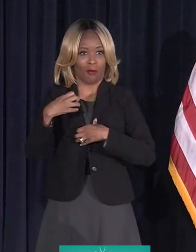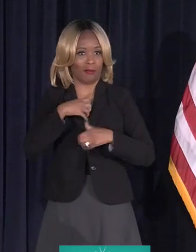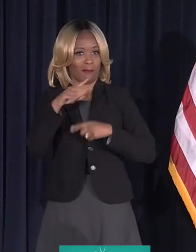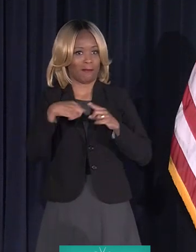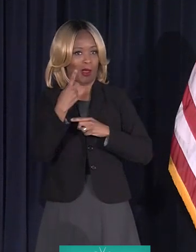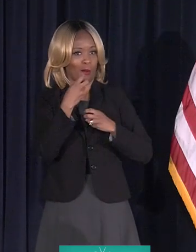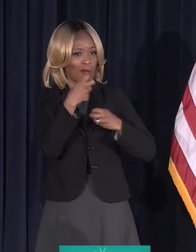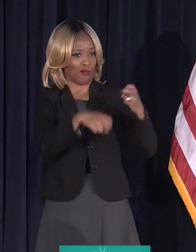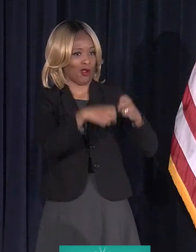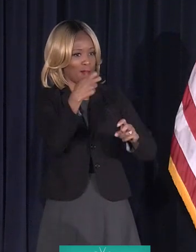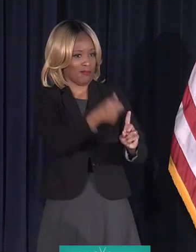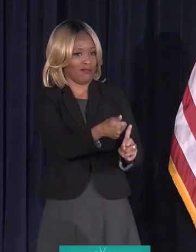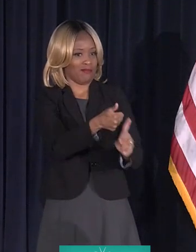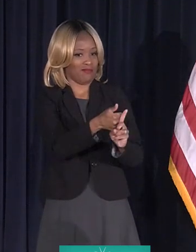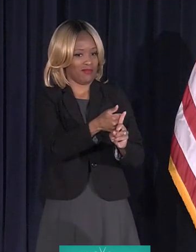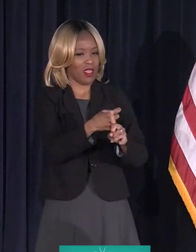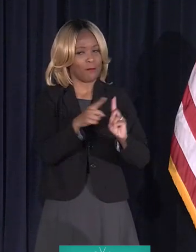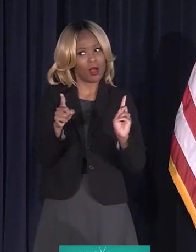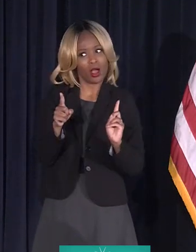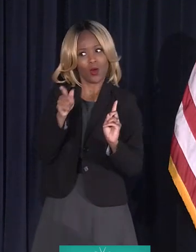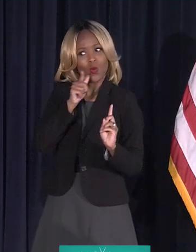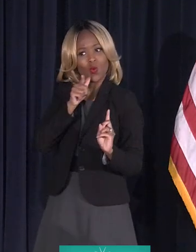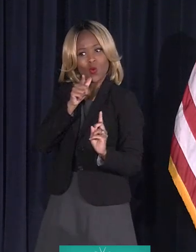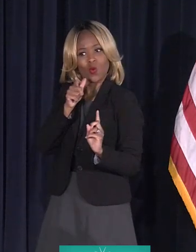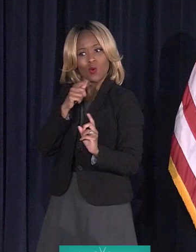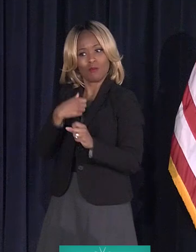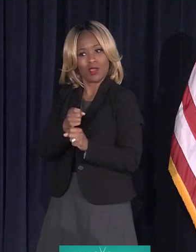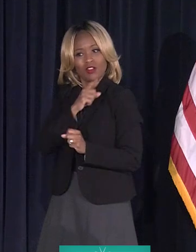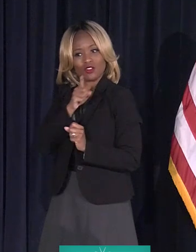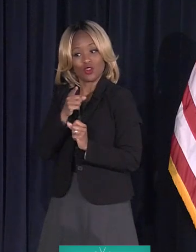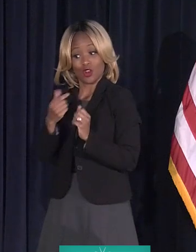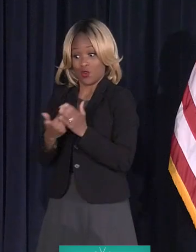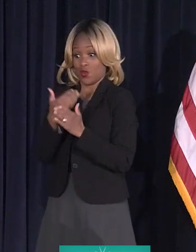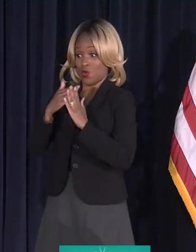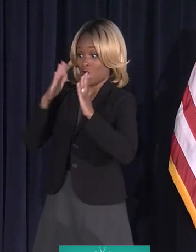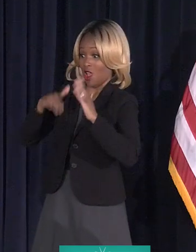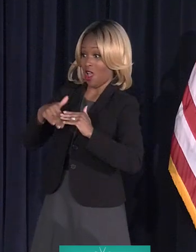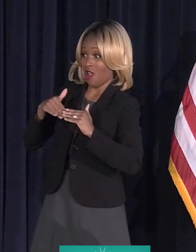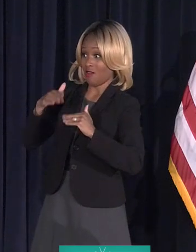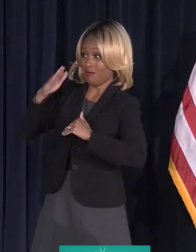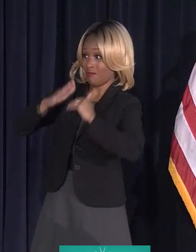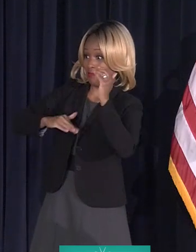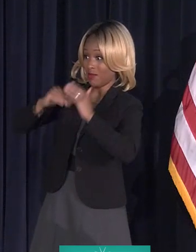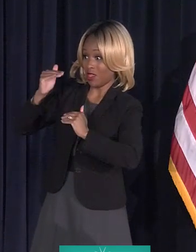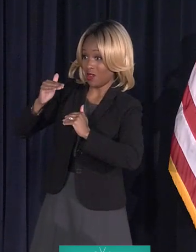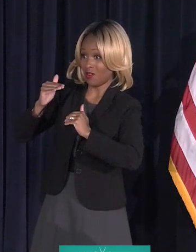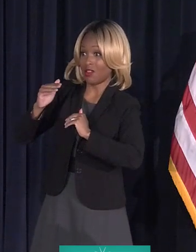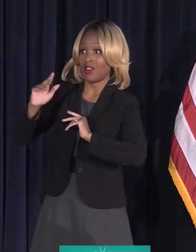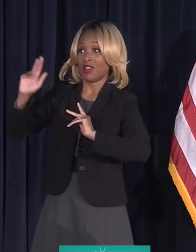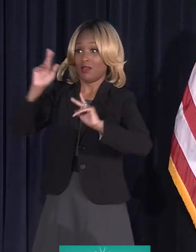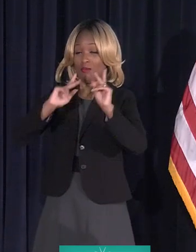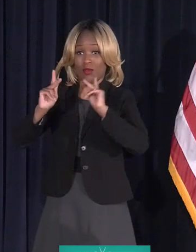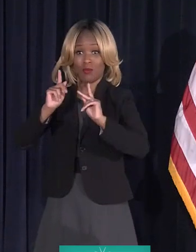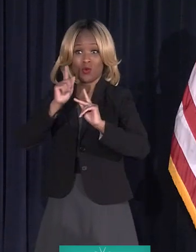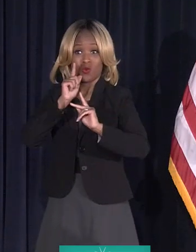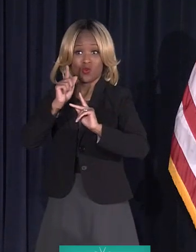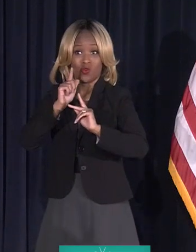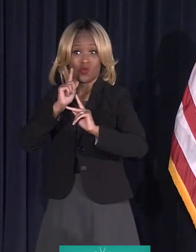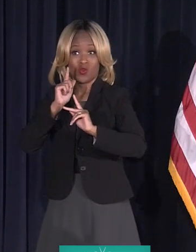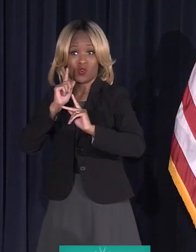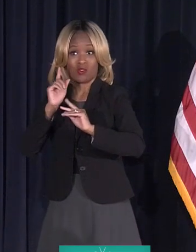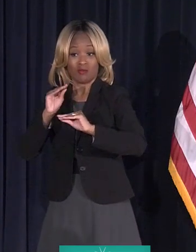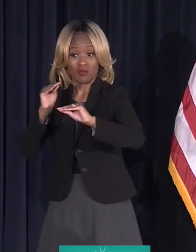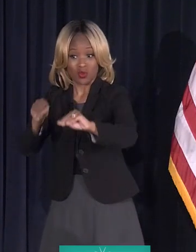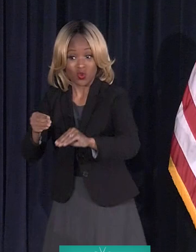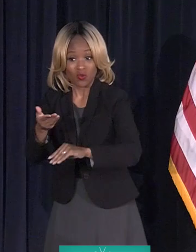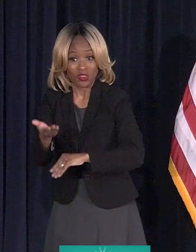problem. But who makes sure when that new housing is built that people of low income actually get a share of it? Who makes